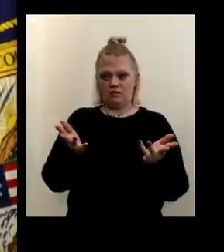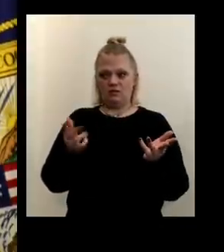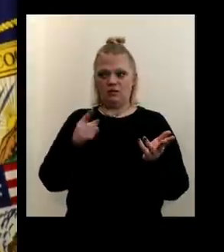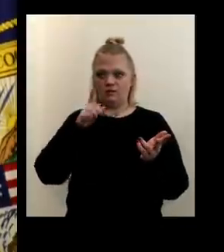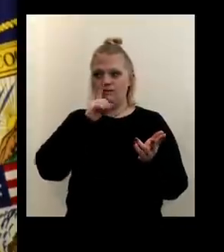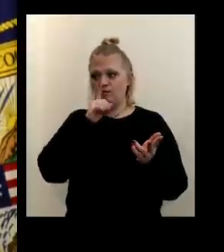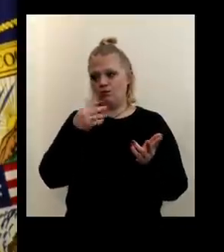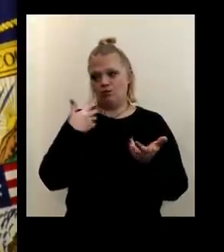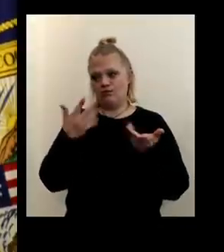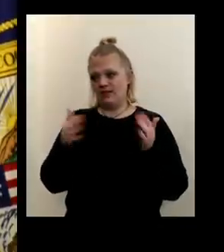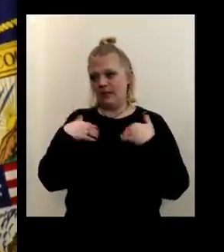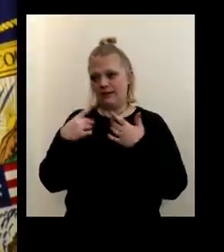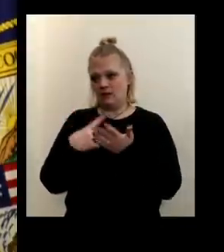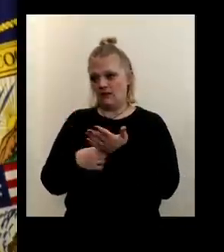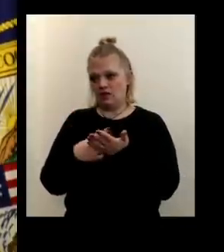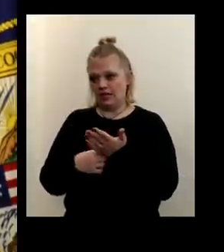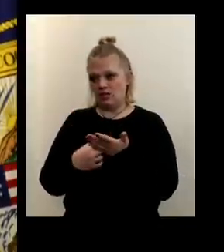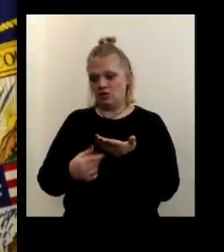conversations. I think um,